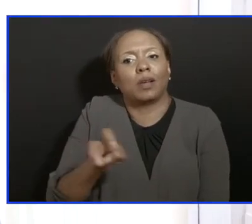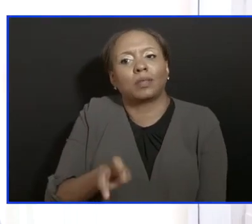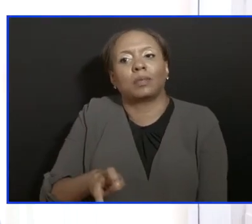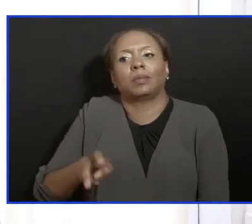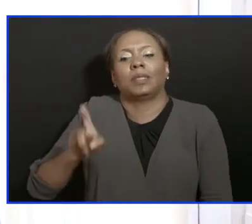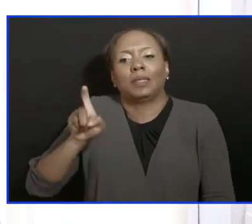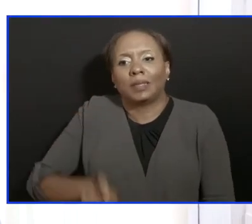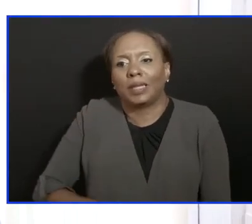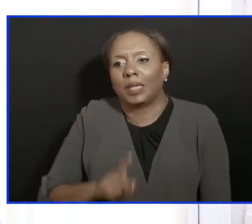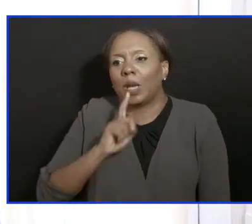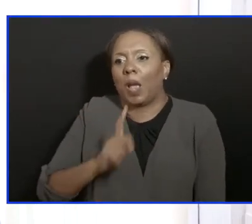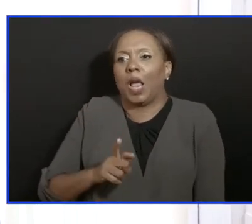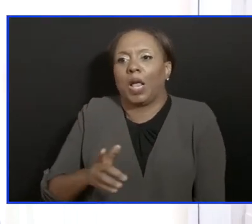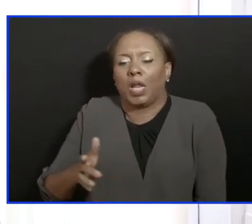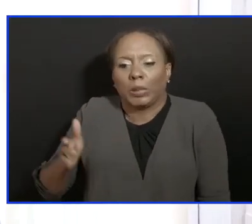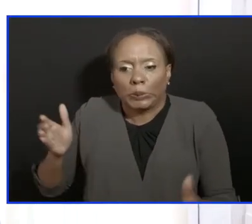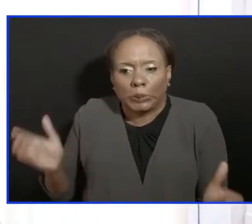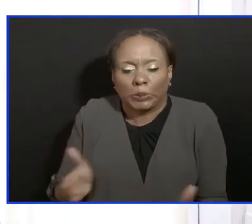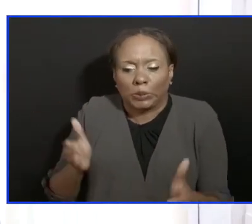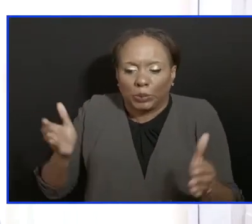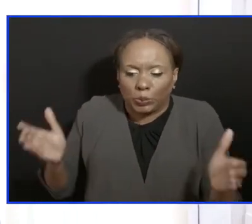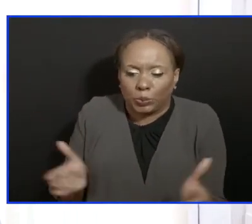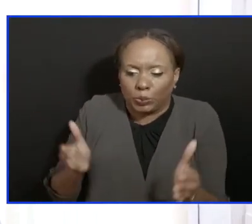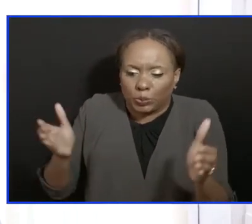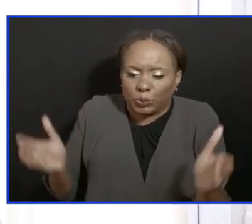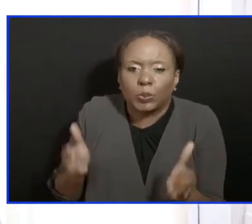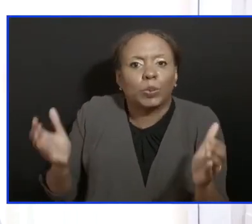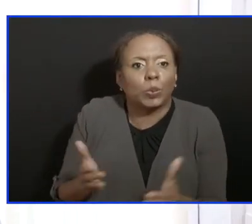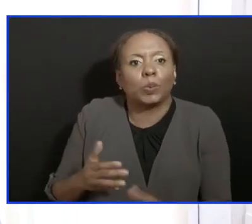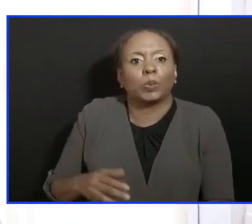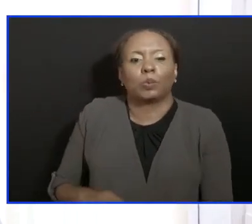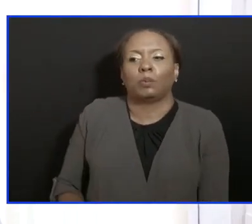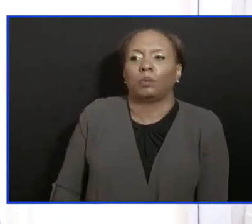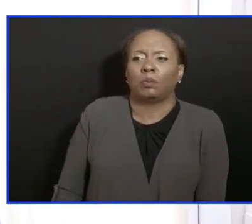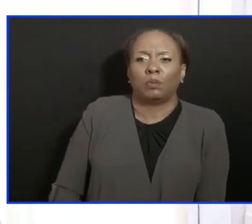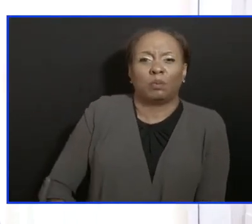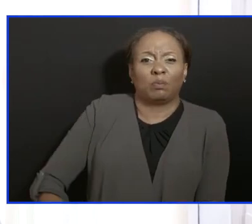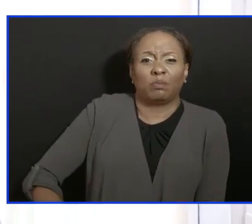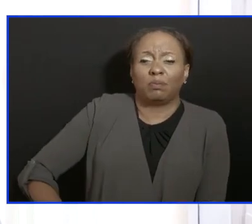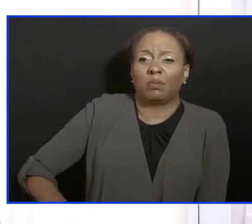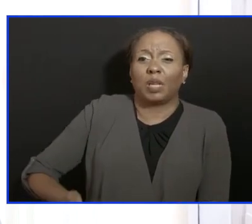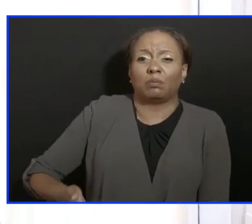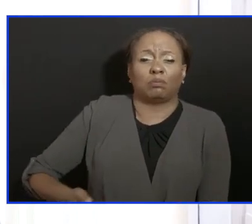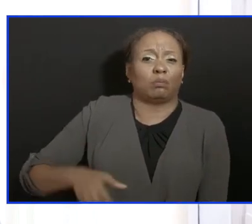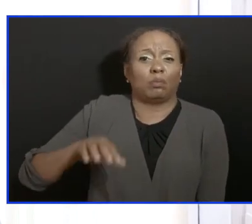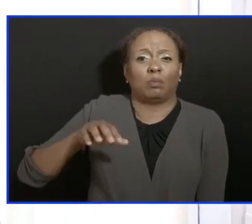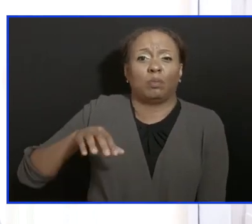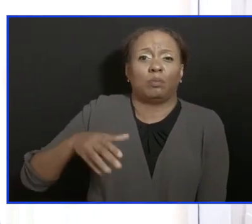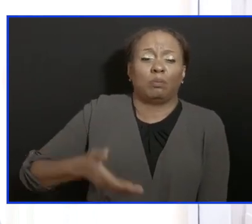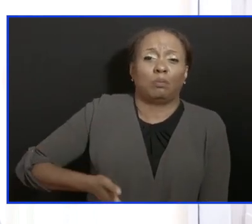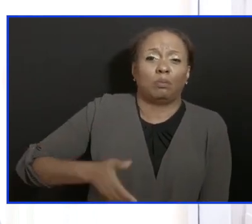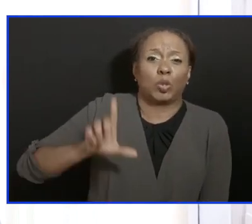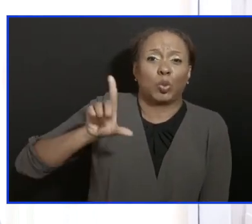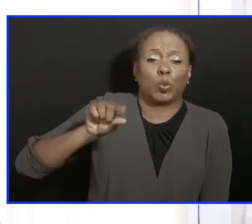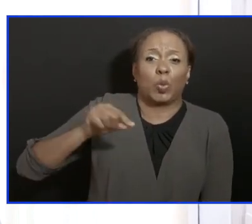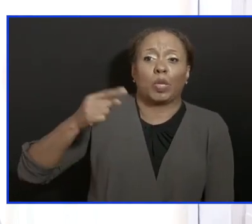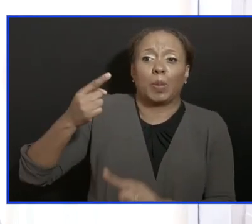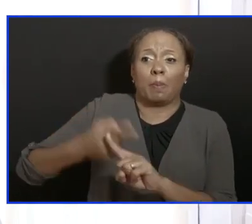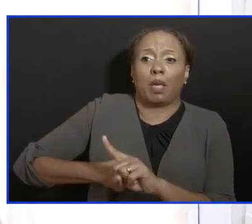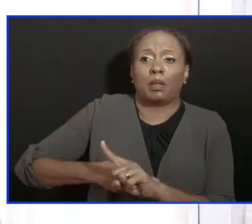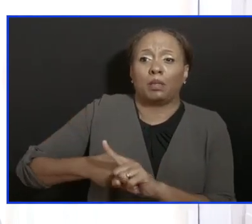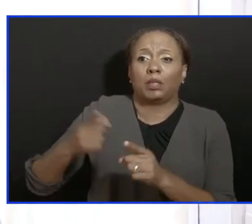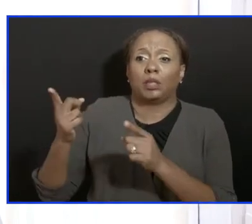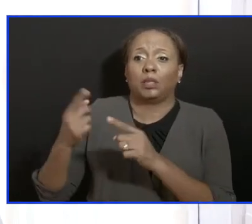is that for the majority of the last 20 months, we have seen in excess of a 90% decline in the persons visiting.